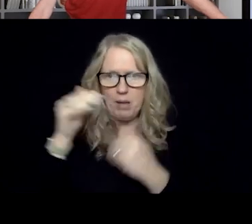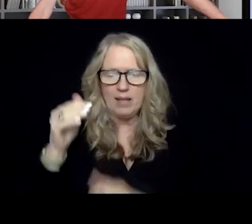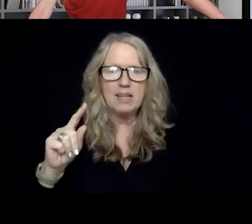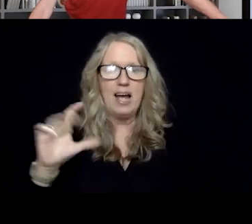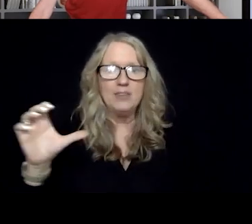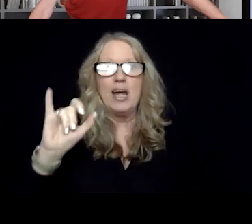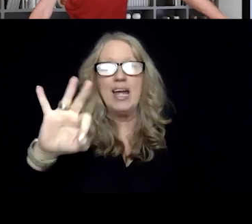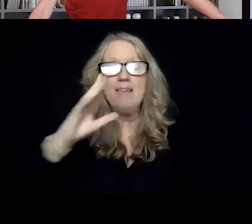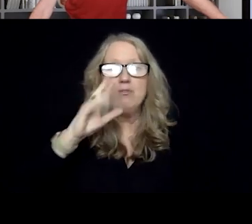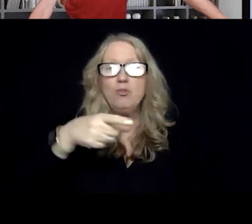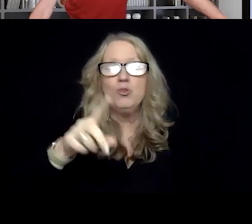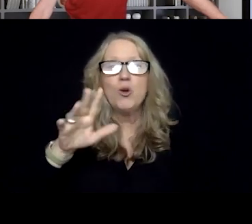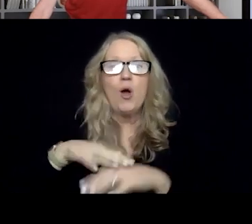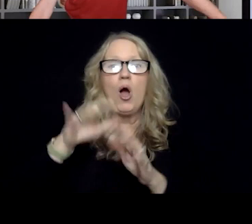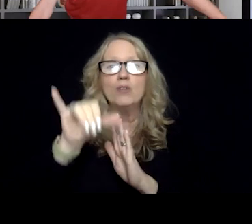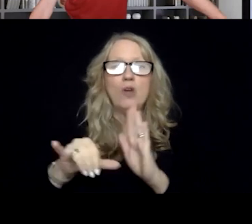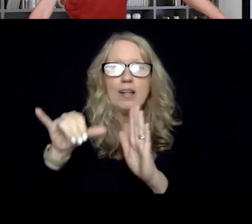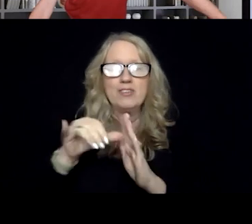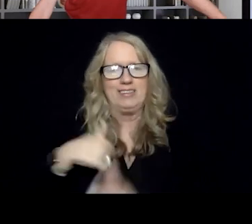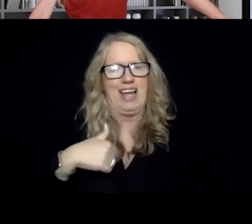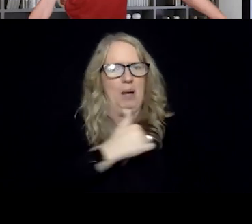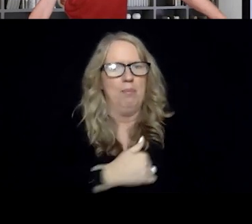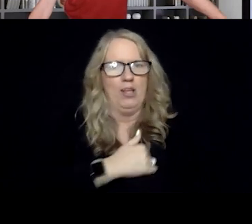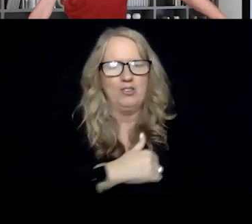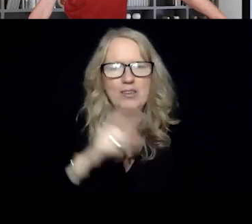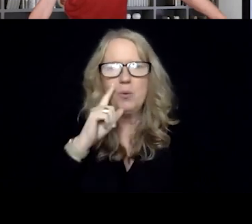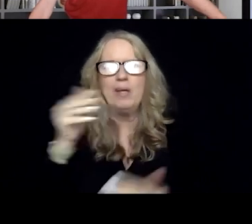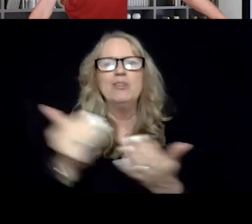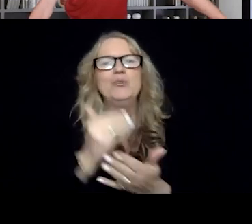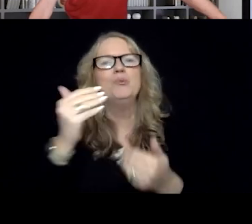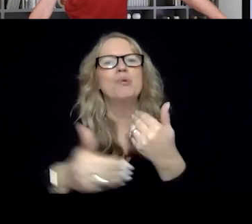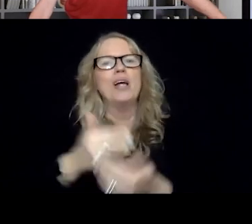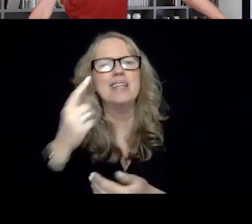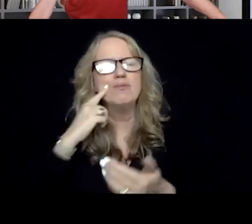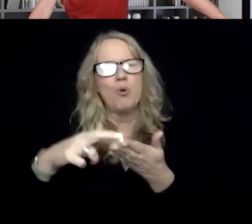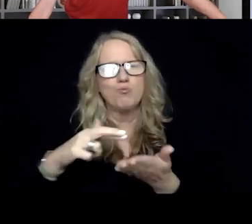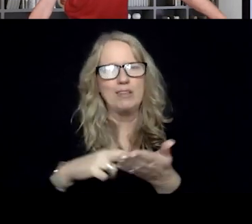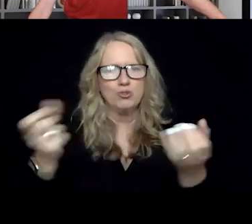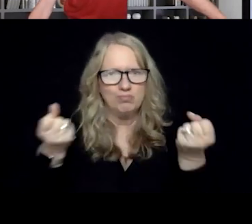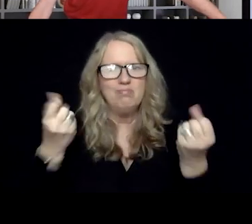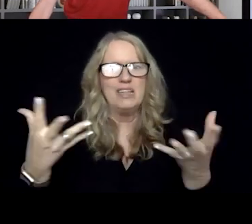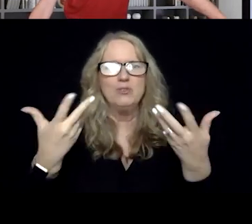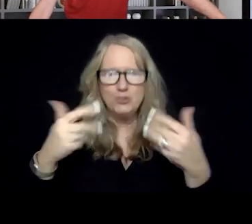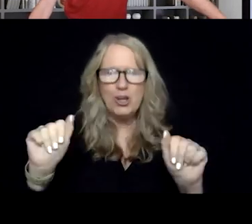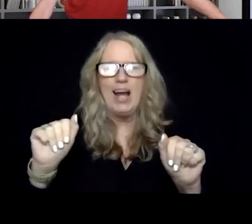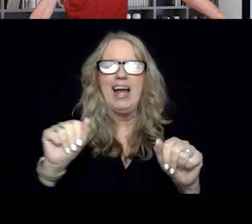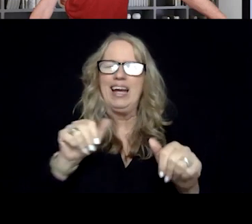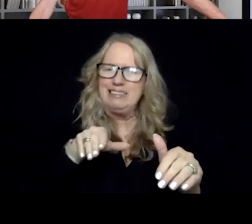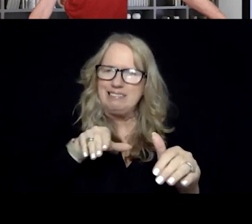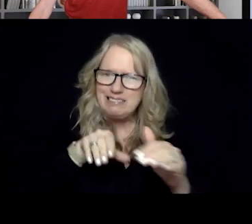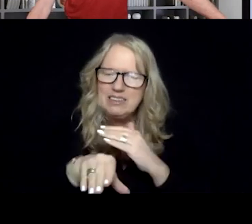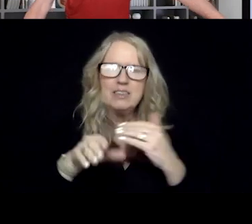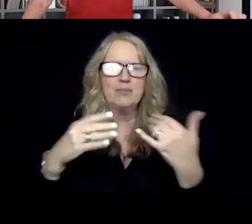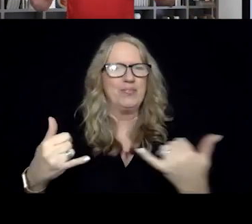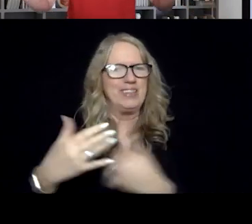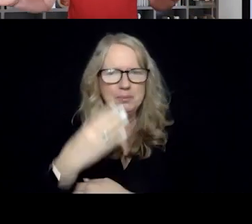If you're watching this on YouTube, I'll apologize. We have a new process of registration. And I know many of you were trying to get in this